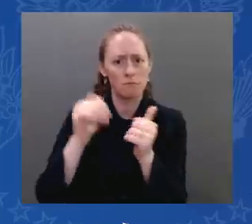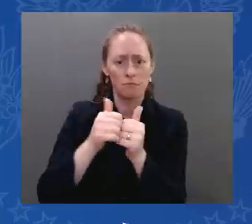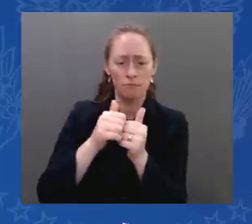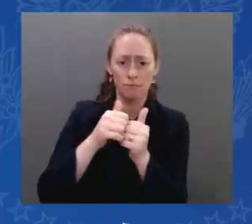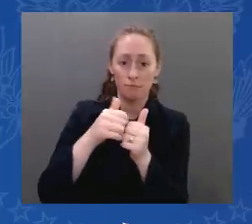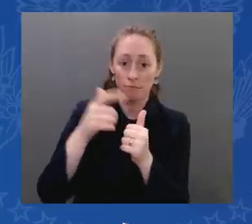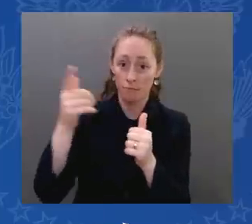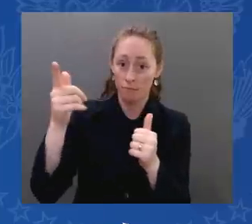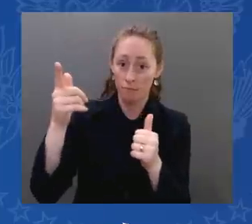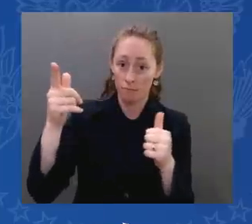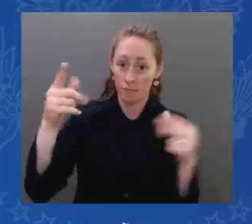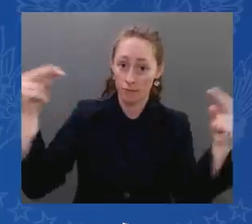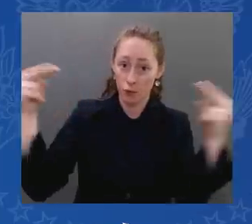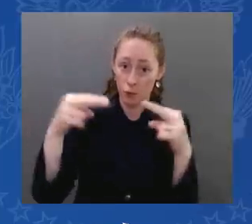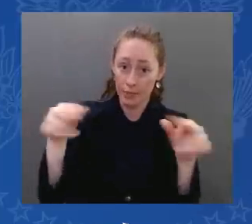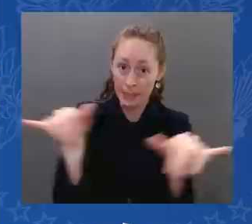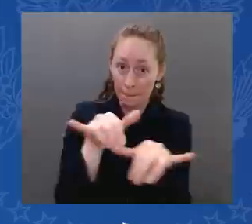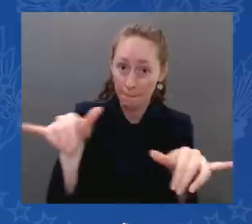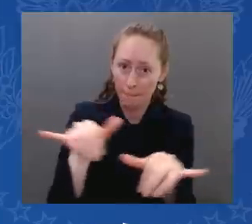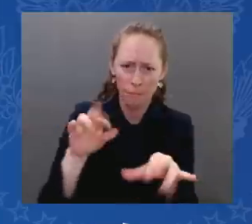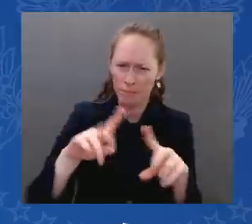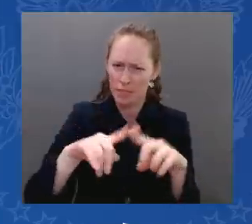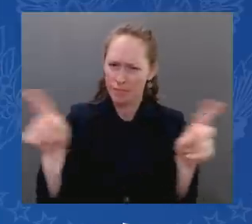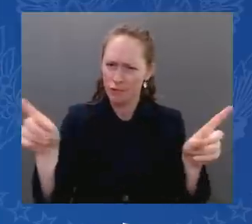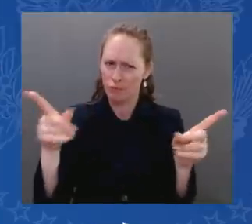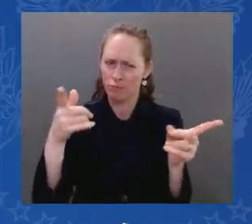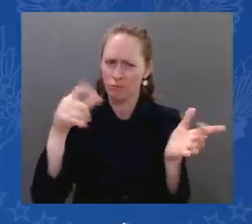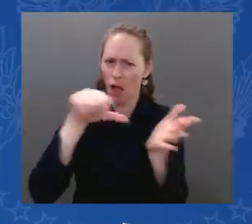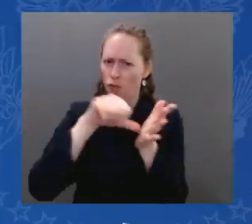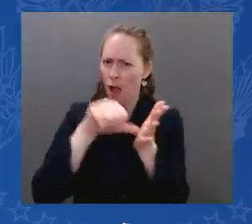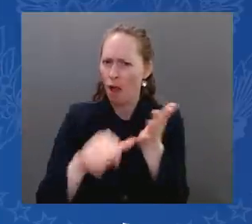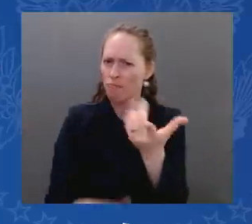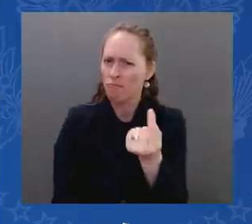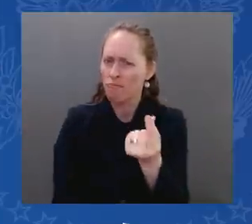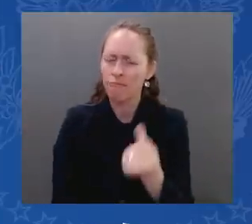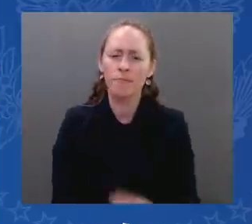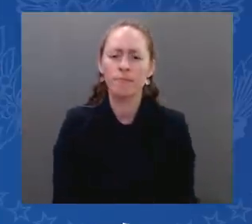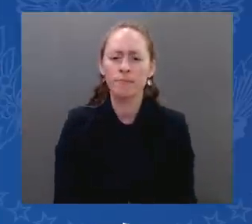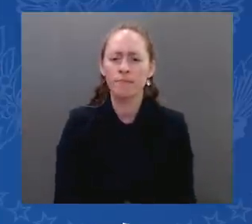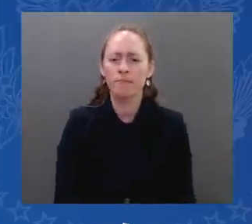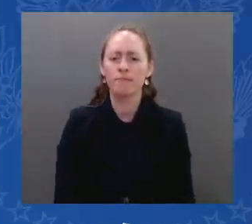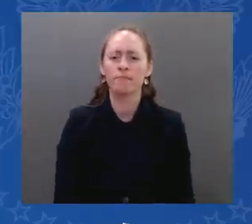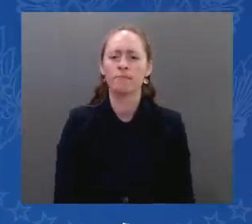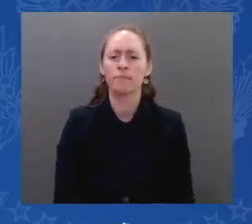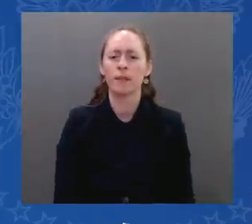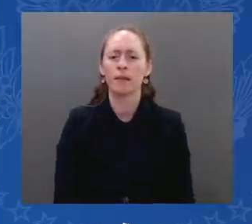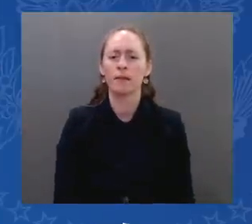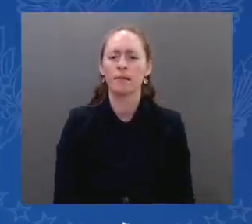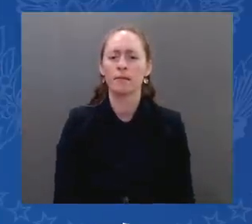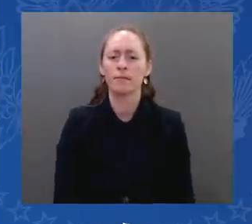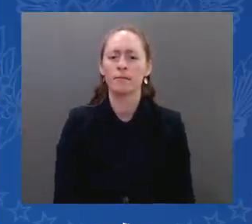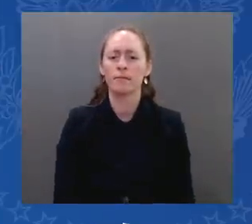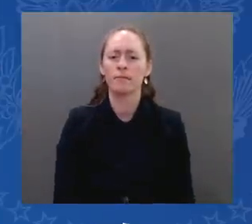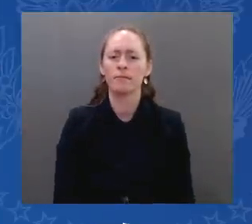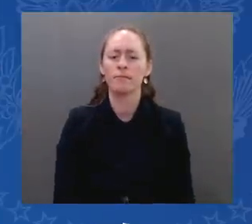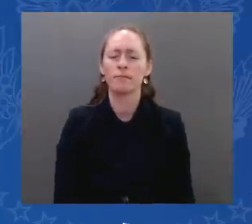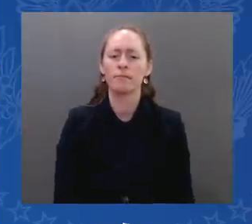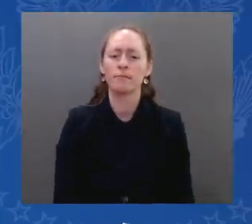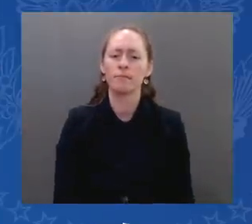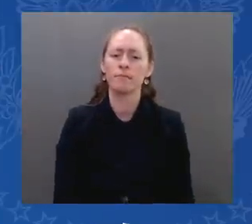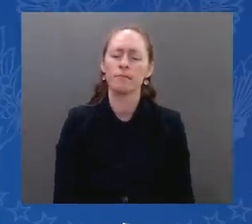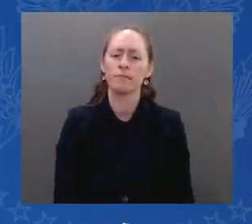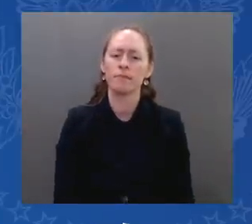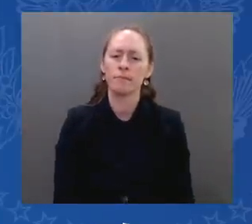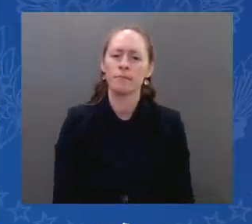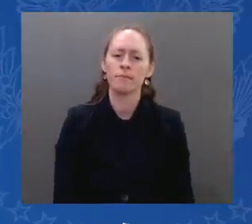now. And if I may, I wanted you to confirm to us today your position in supporting the two